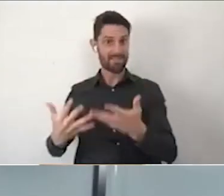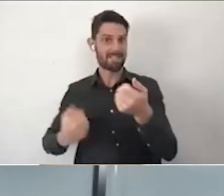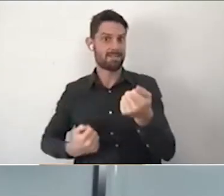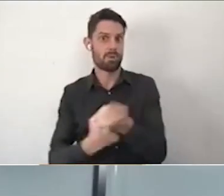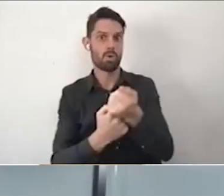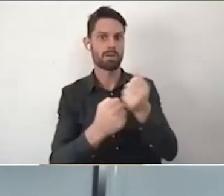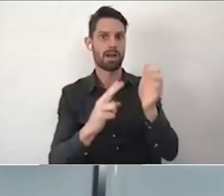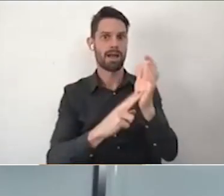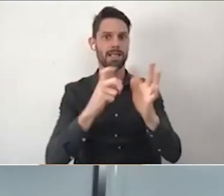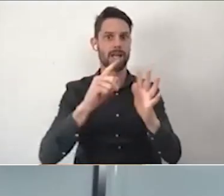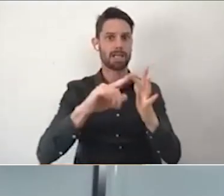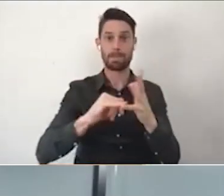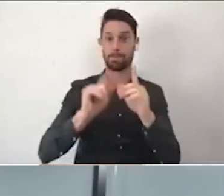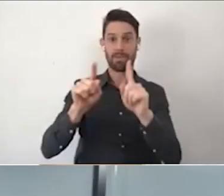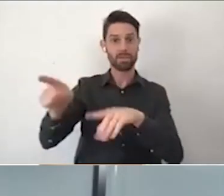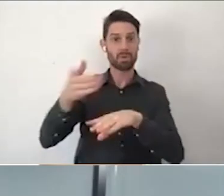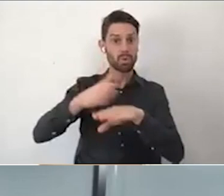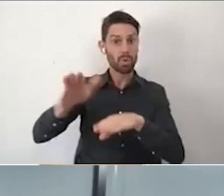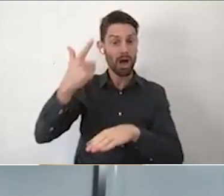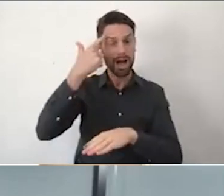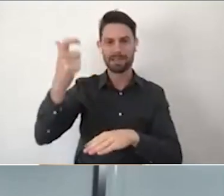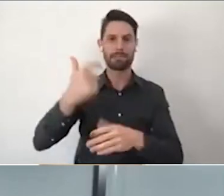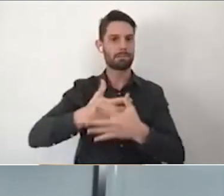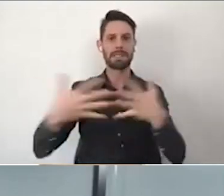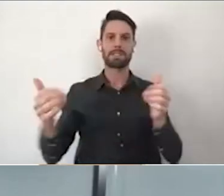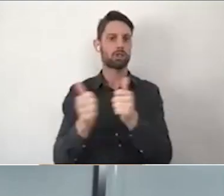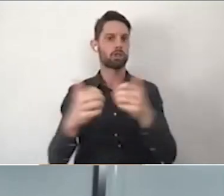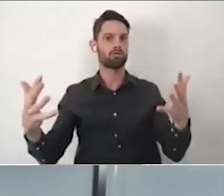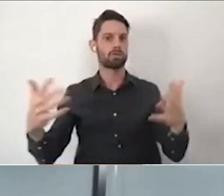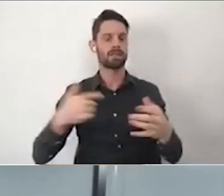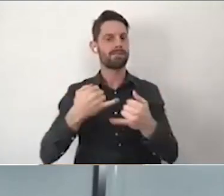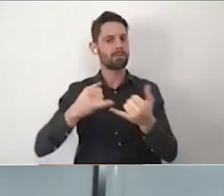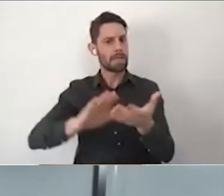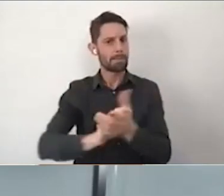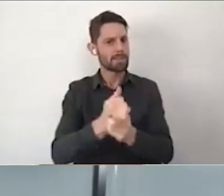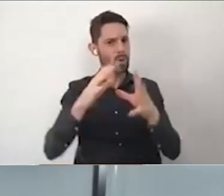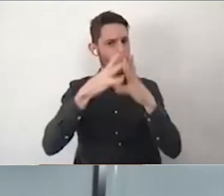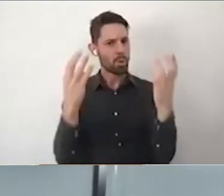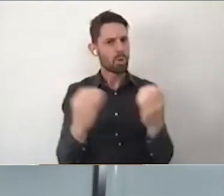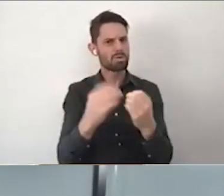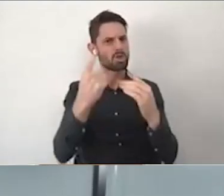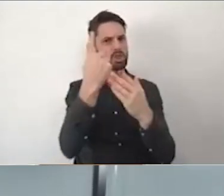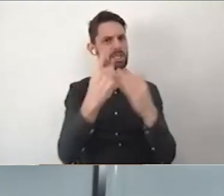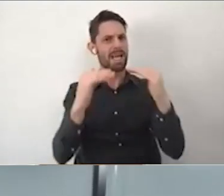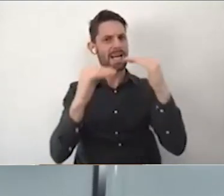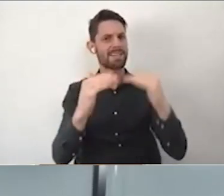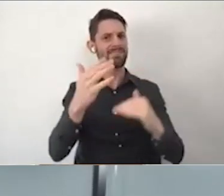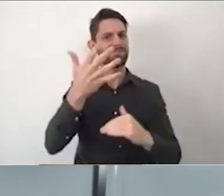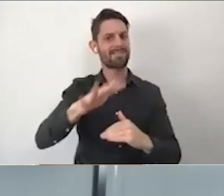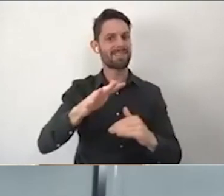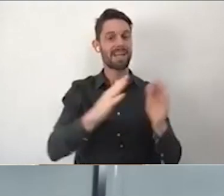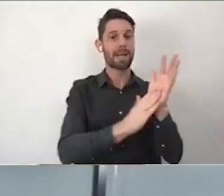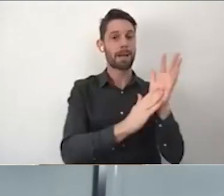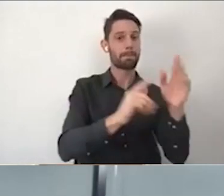MPs, Senators and your staff for joining with the disability community today to hear directly about